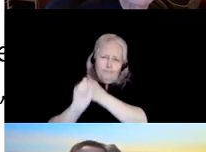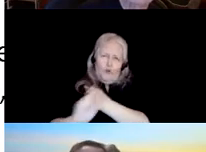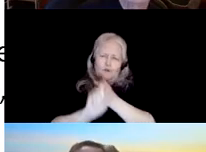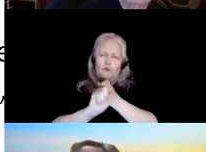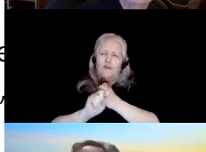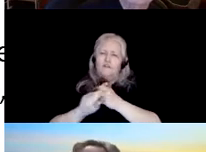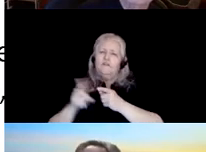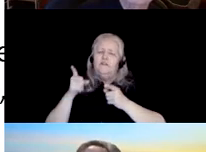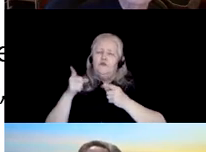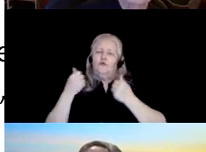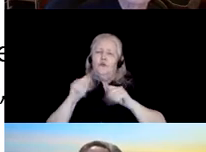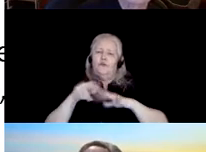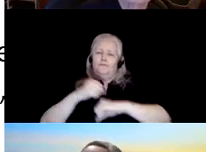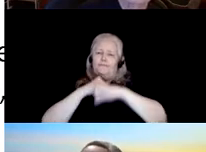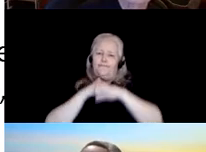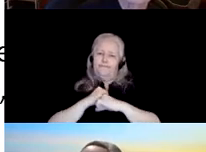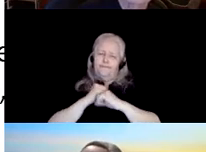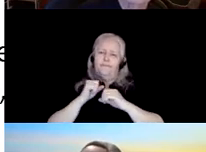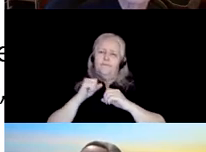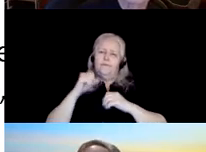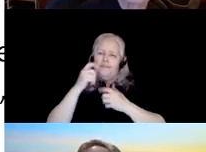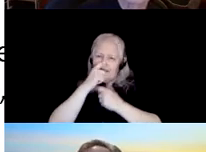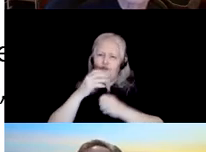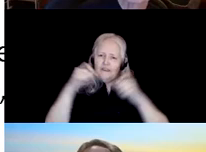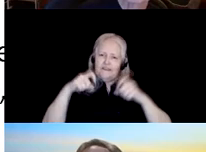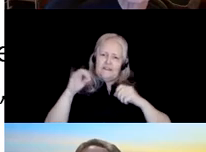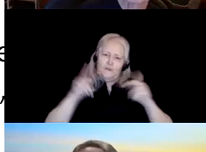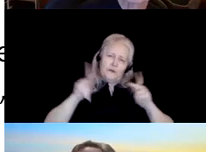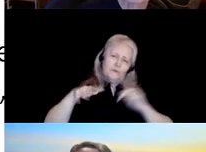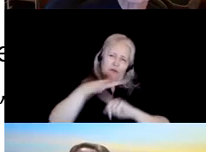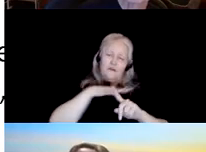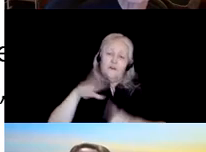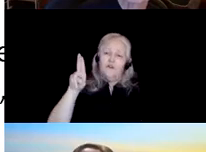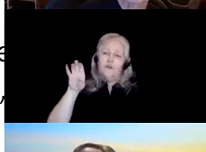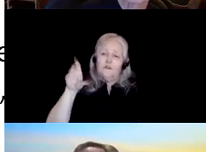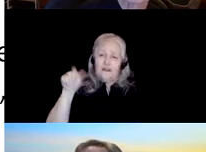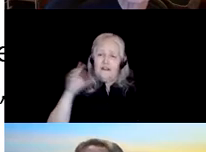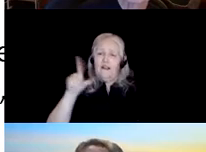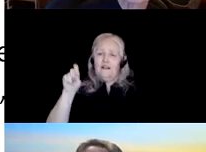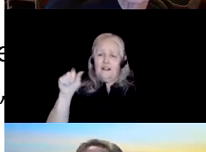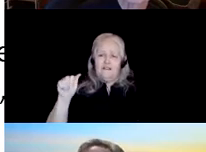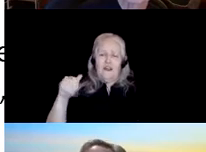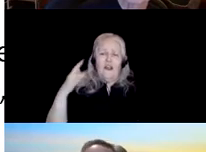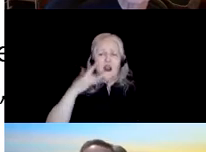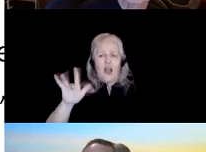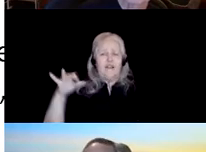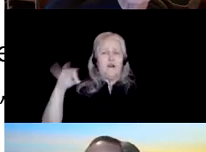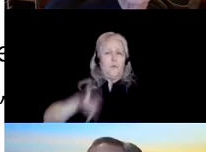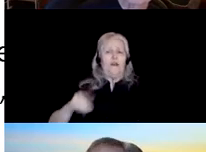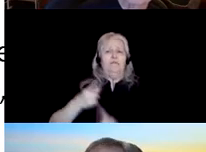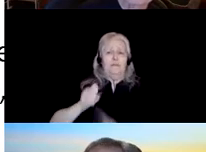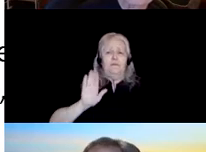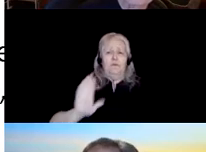for the interests and needs of those around her. Both UCLA and the LSA were great beneficiaries of her tremendous